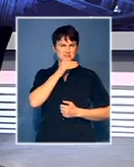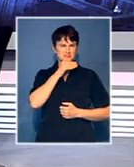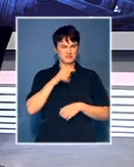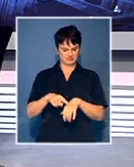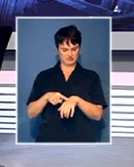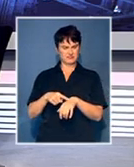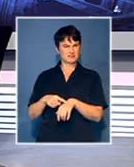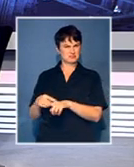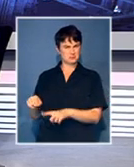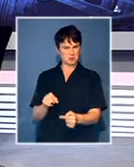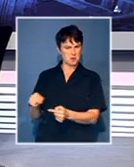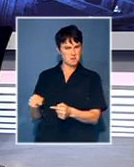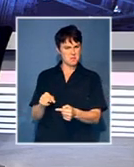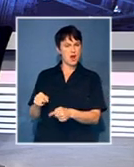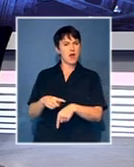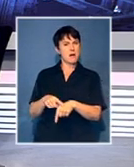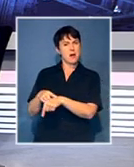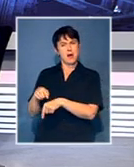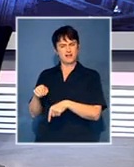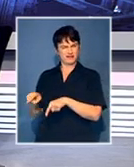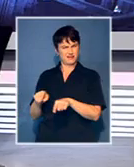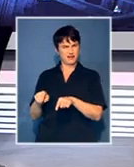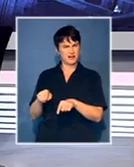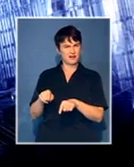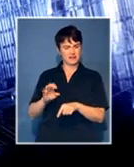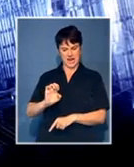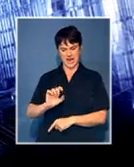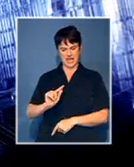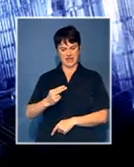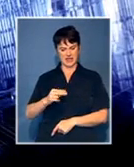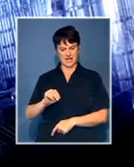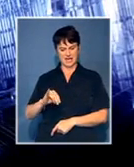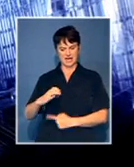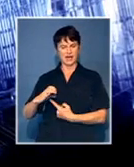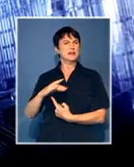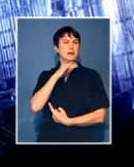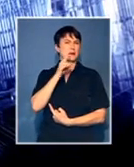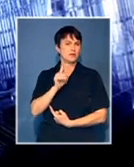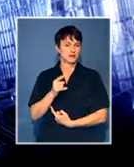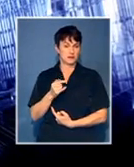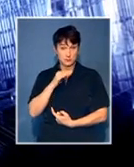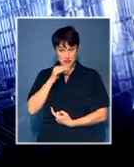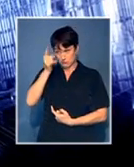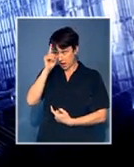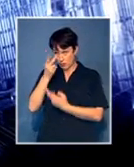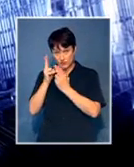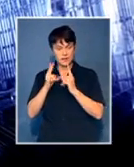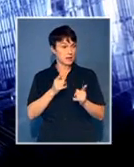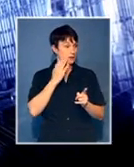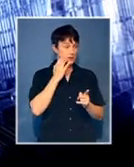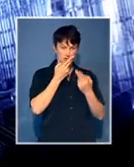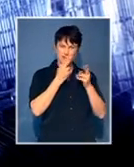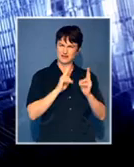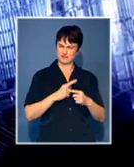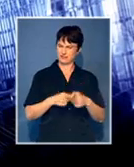racism, but I would say we should not be having black universities or white universities. We should have